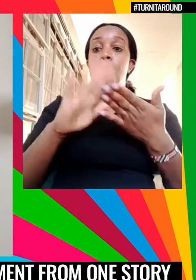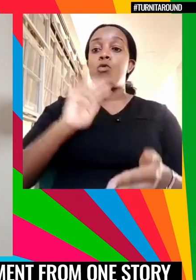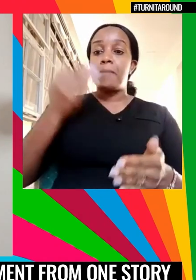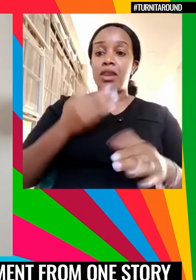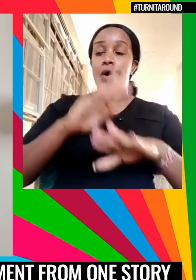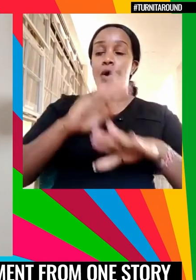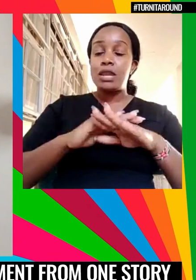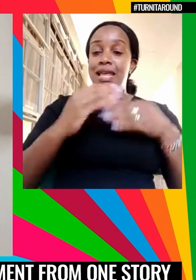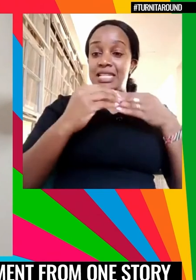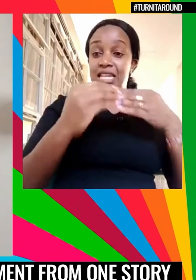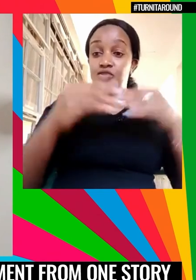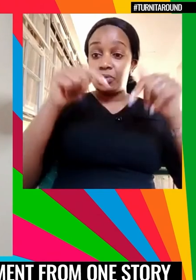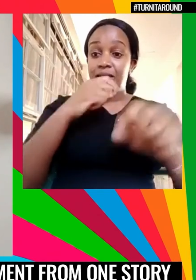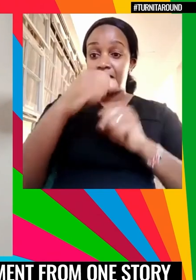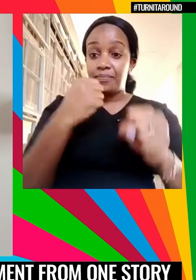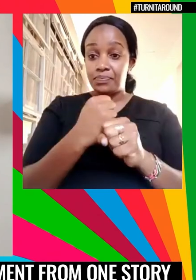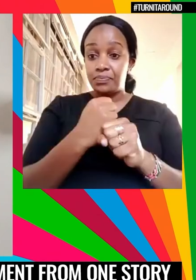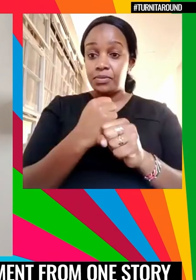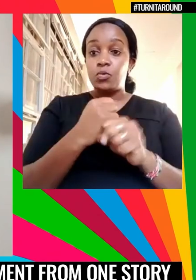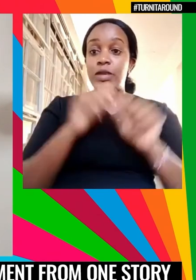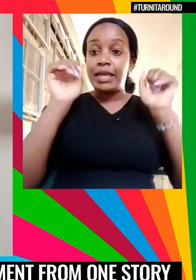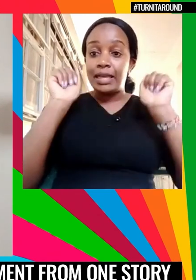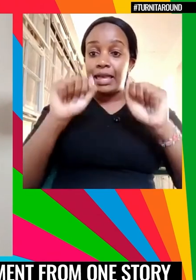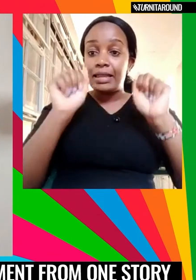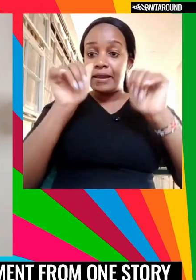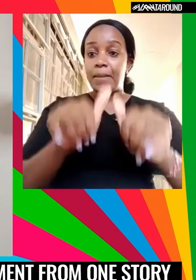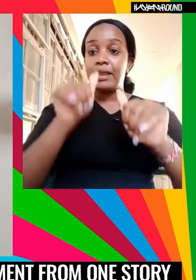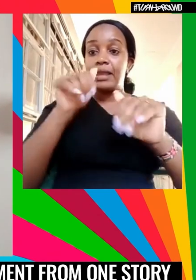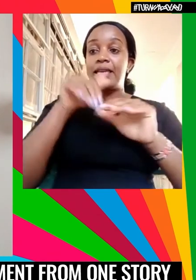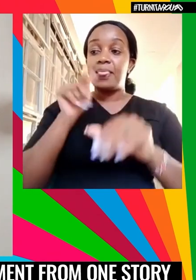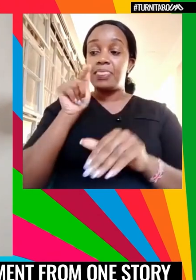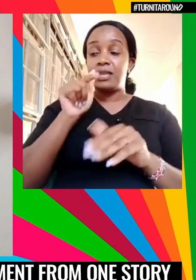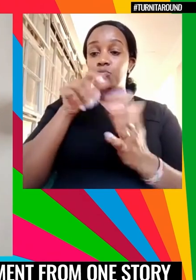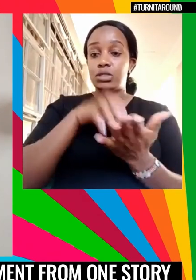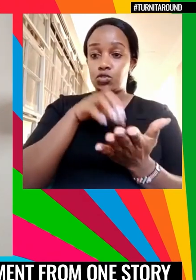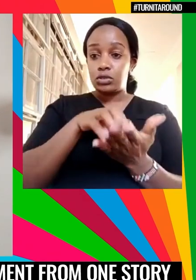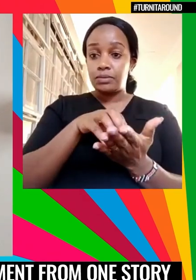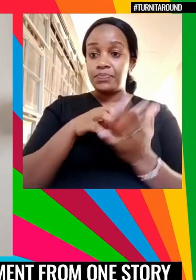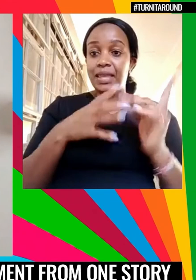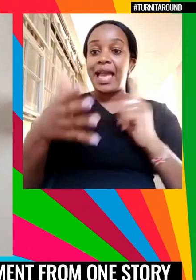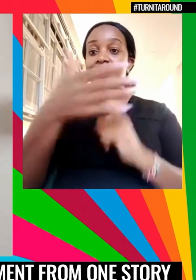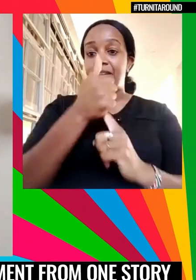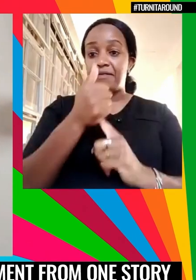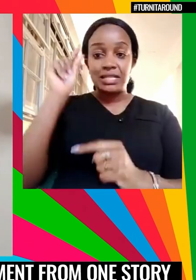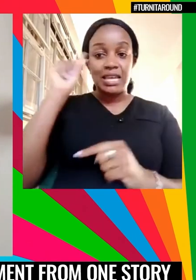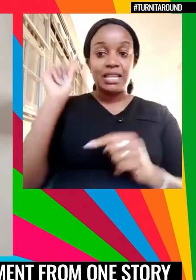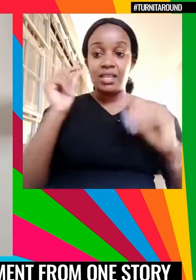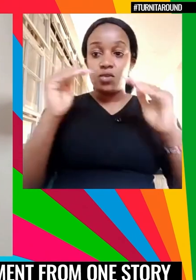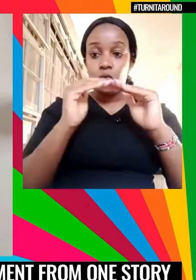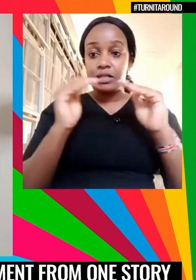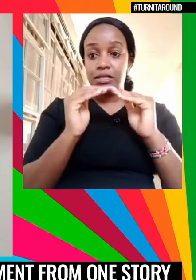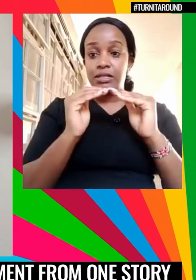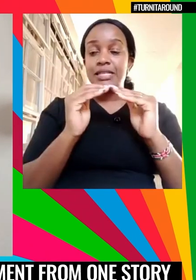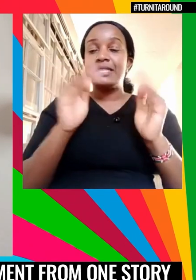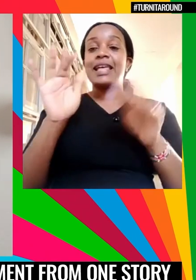their safety so that they can remain in such positions. Achieving gender equality comes with a sense of responsibility.